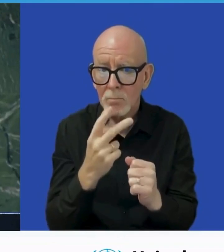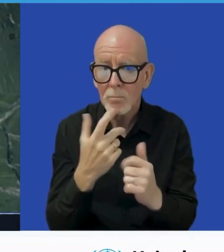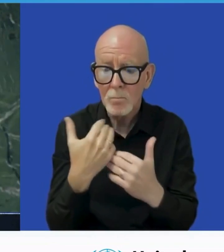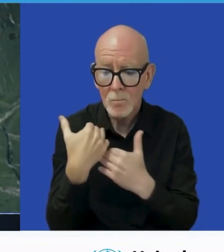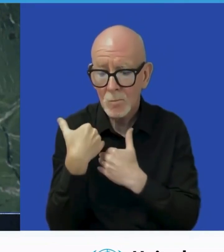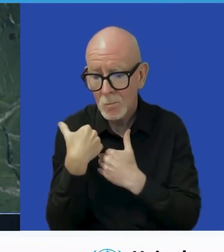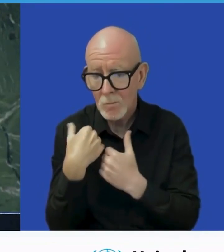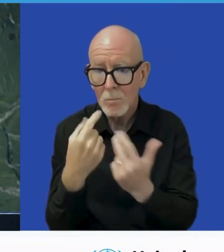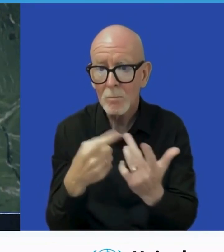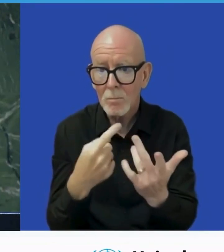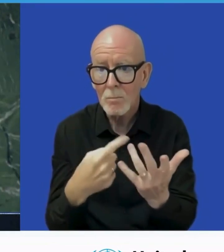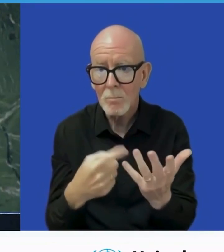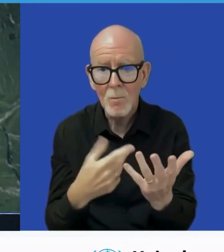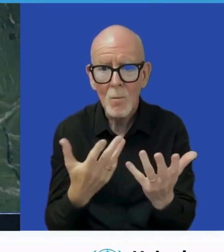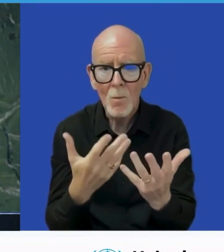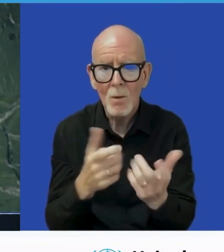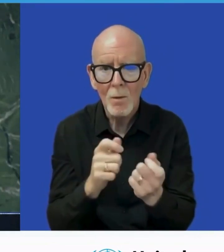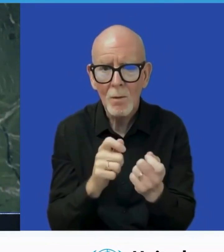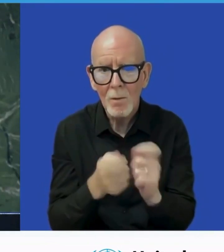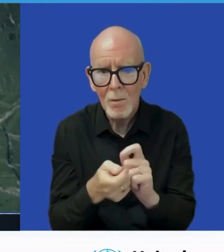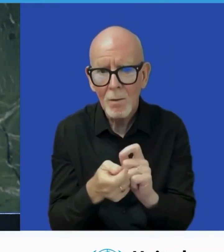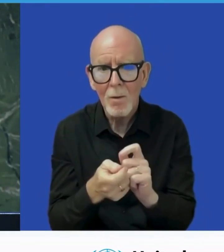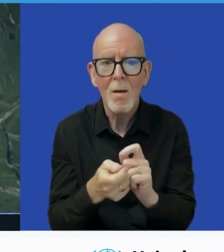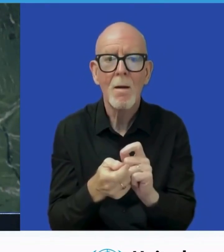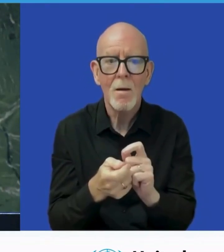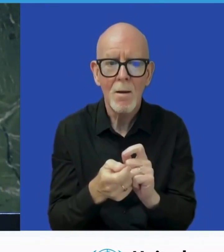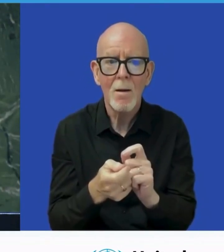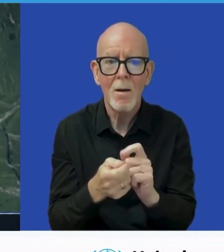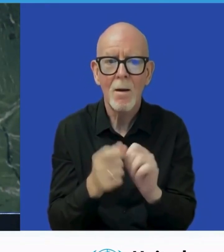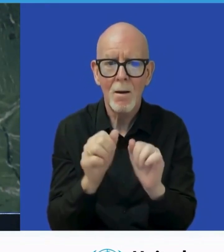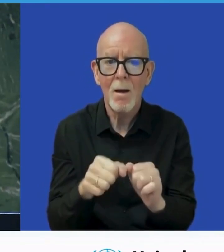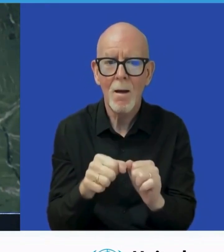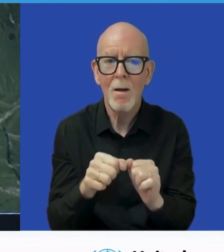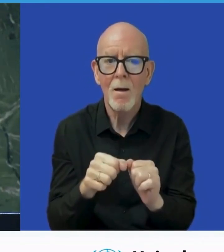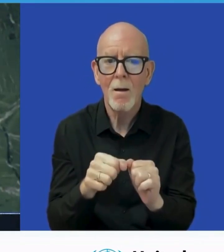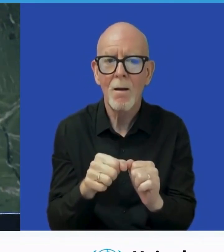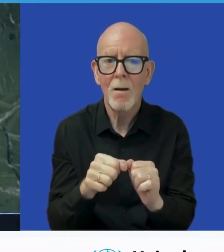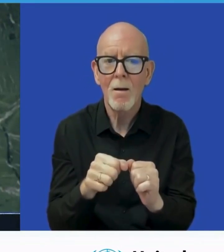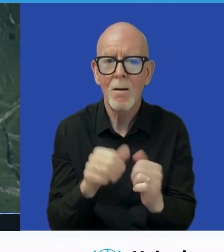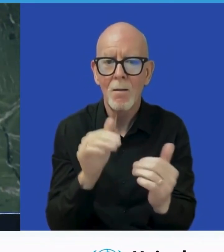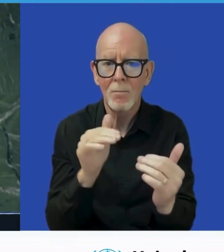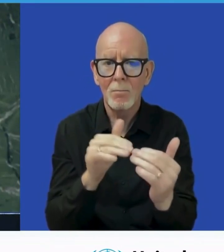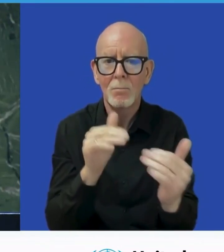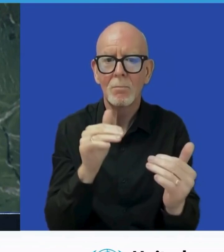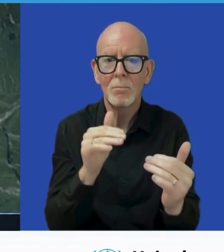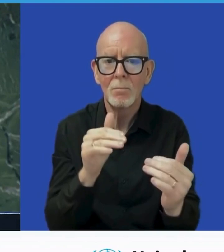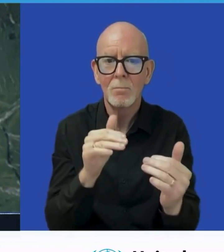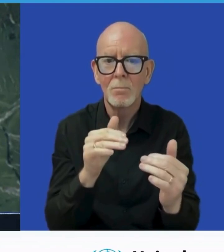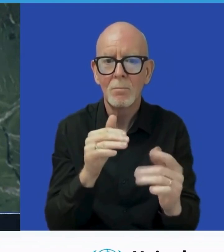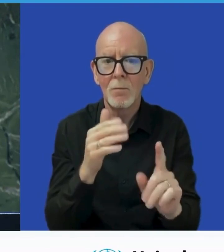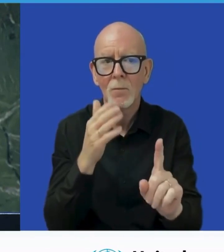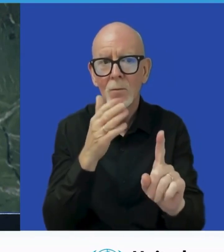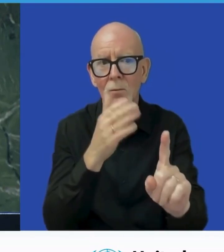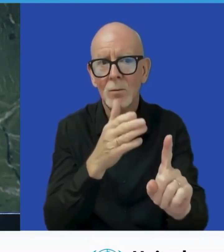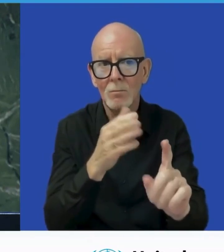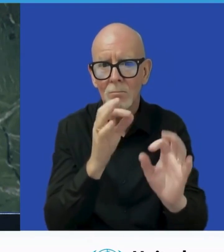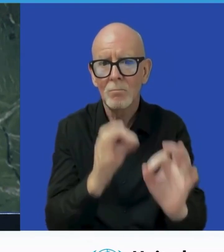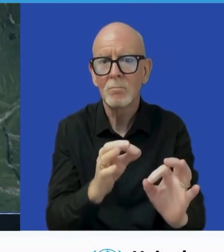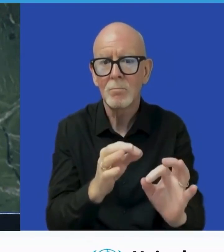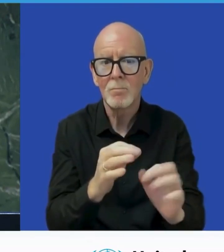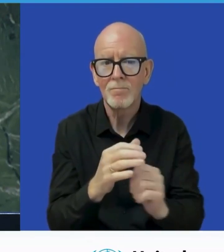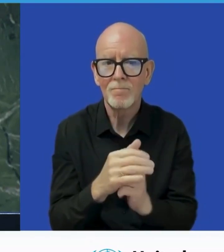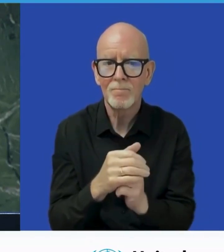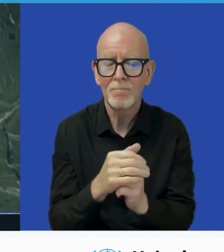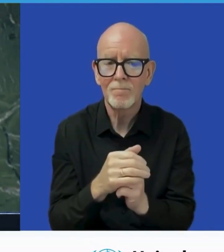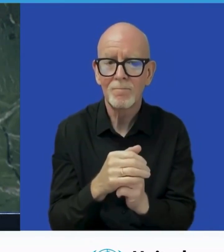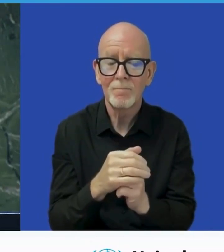MCTA reaffirms its commitment to the 2030 Agenda for Sustainable Development and